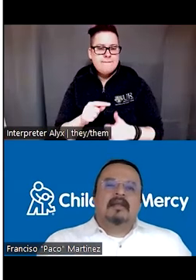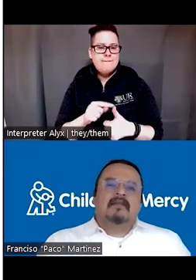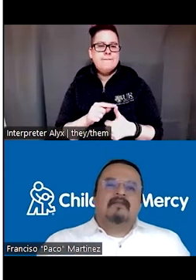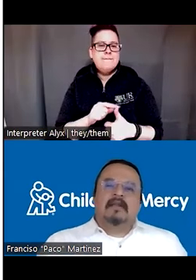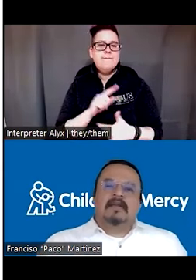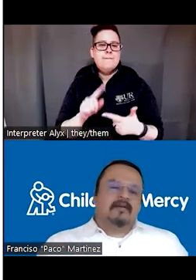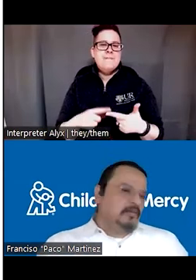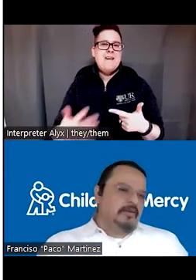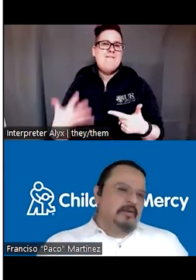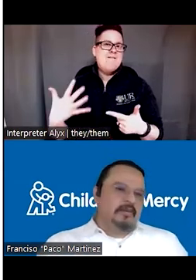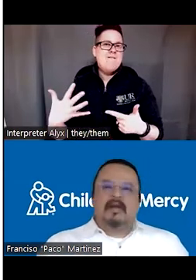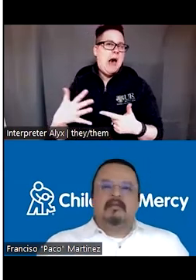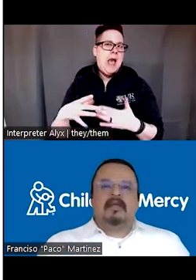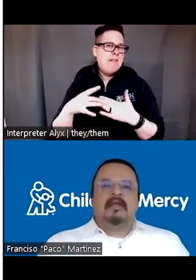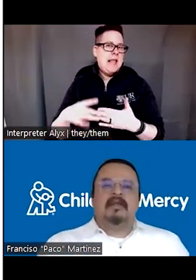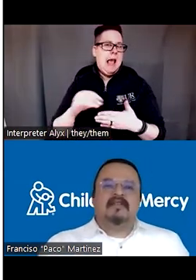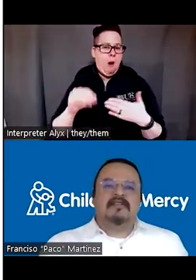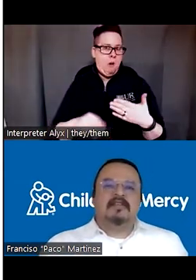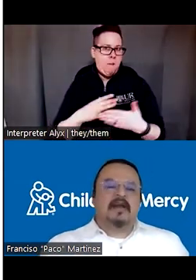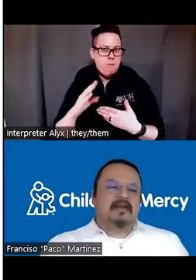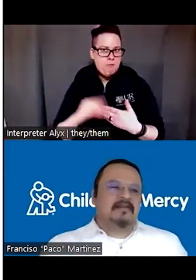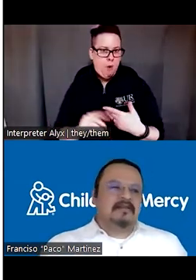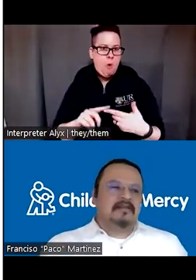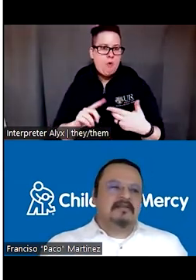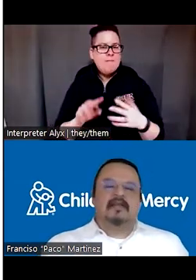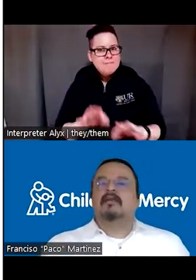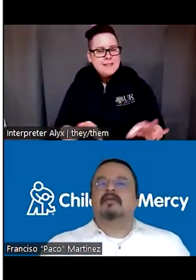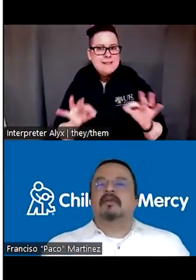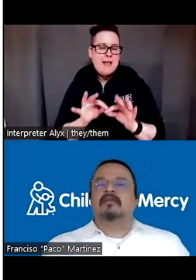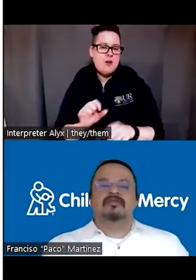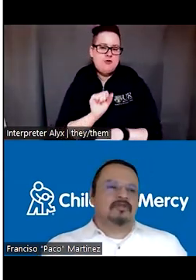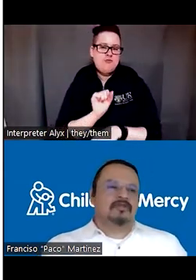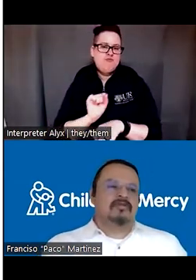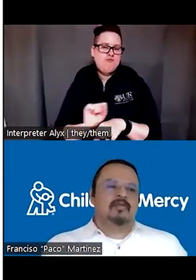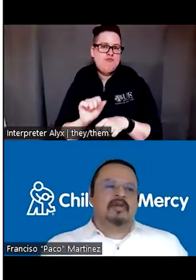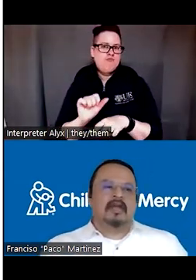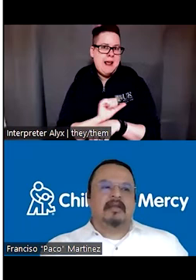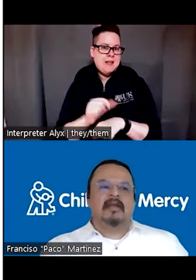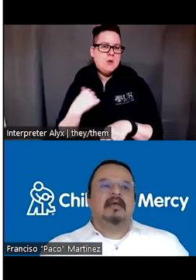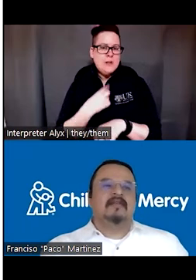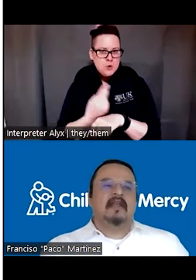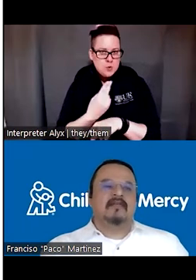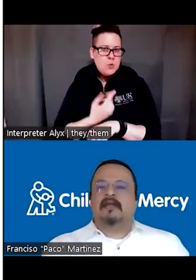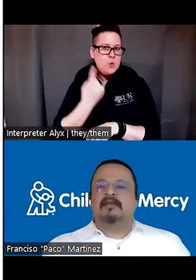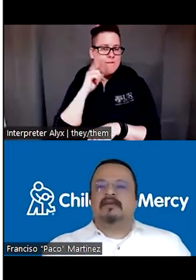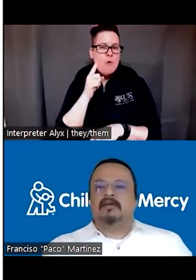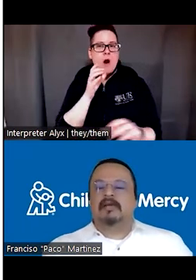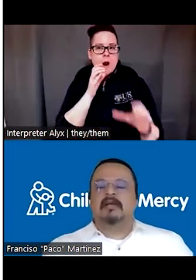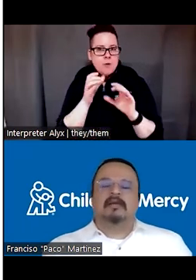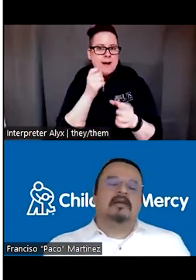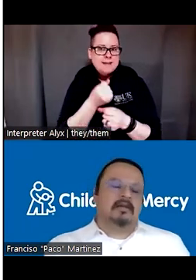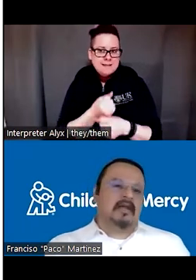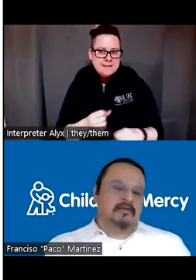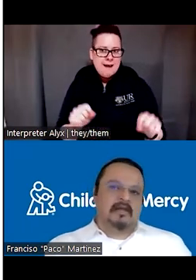Then the five leading outcomes of the program and the essential practices that we use to communicate safe and talk